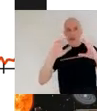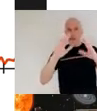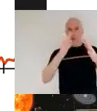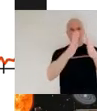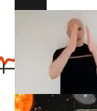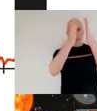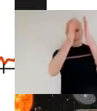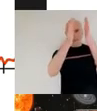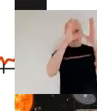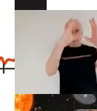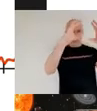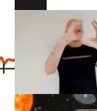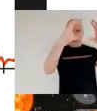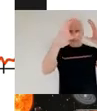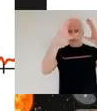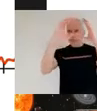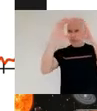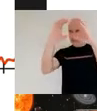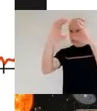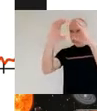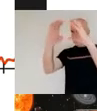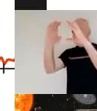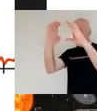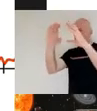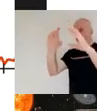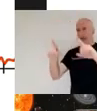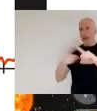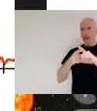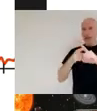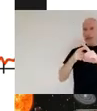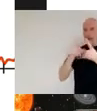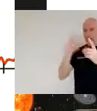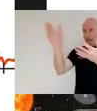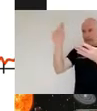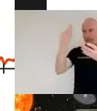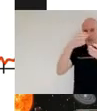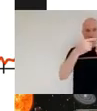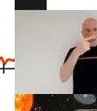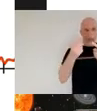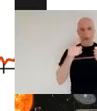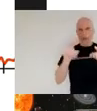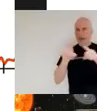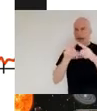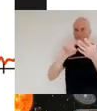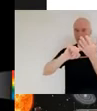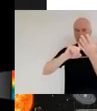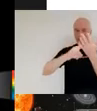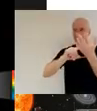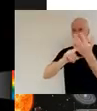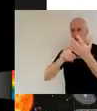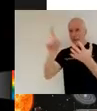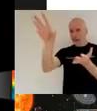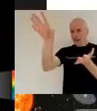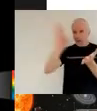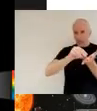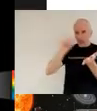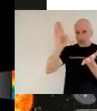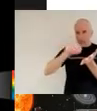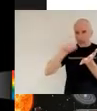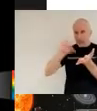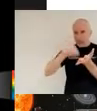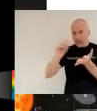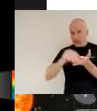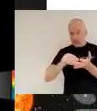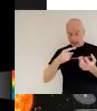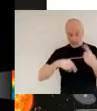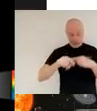want to look at and it's going to be fingerprinting them to allow us to find out more about them this is